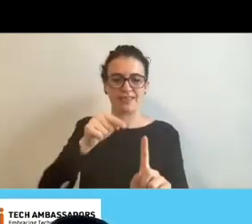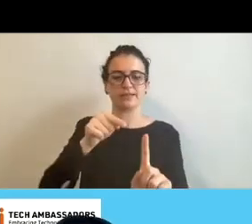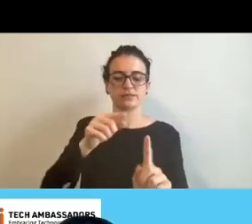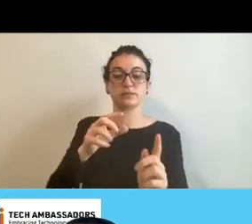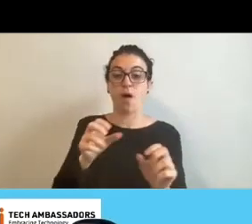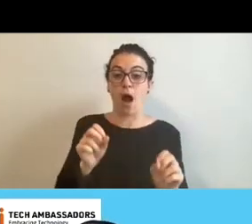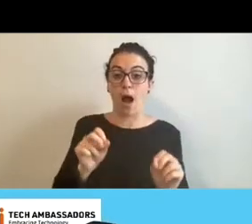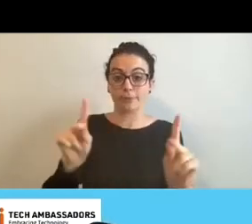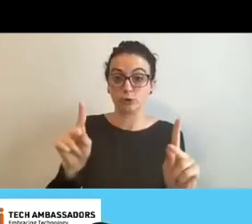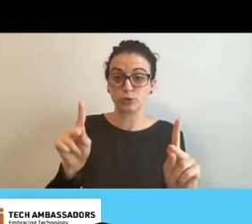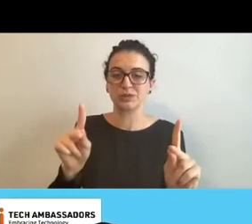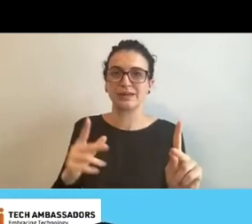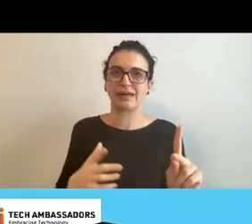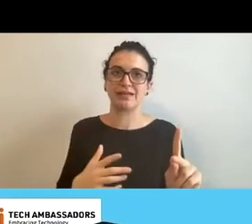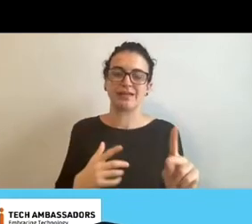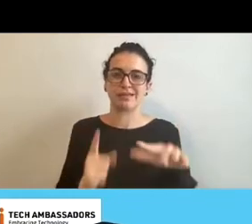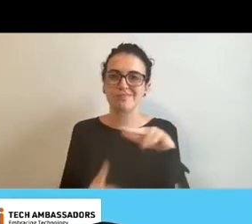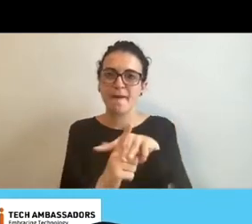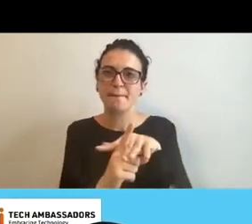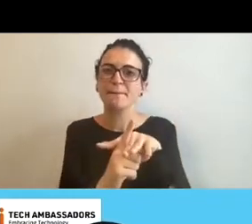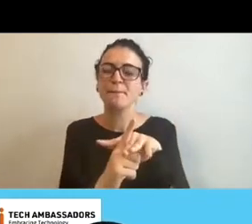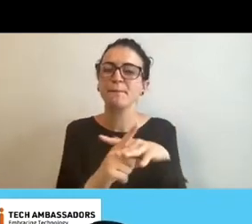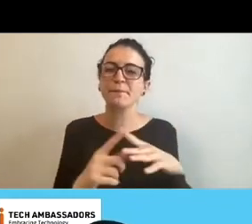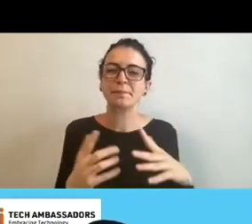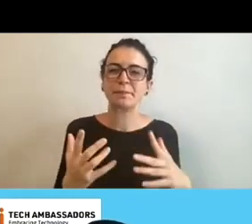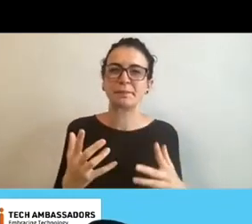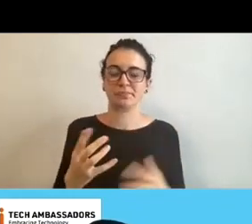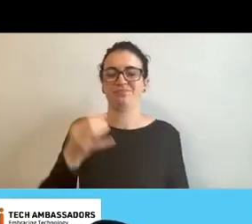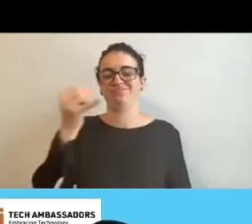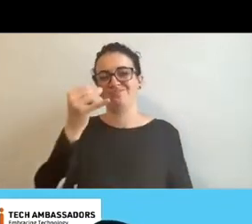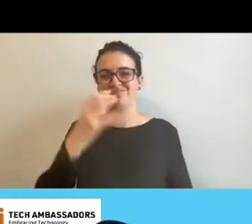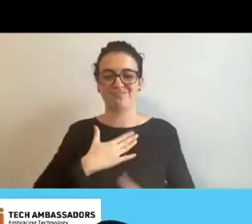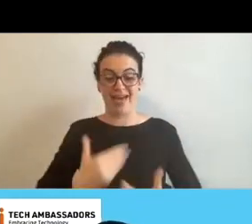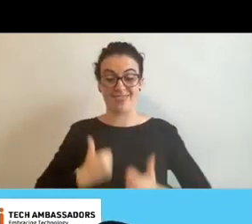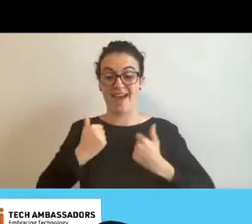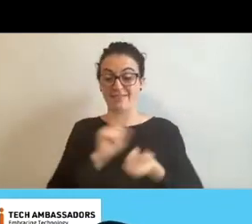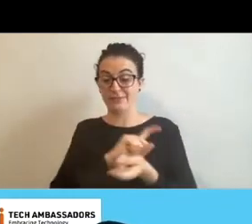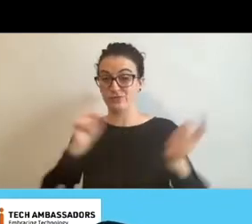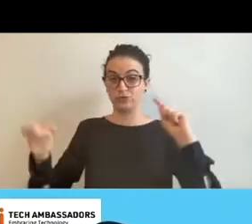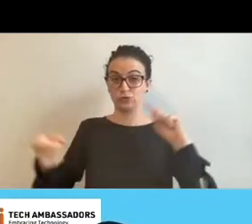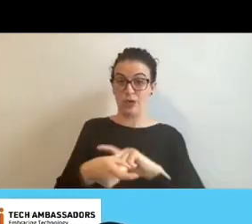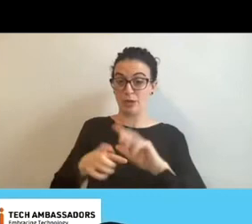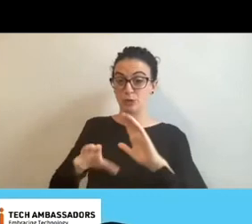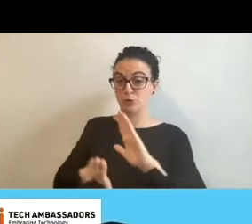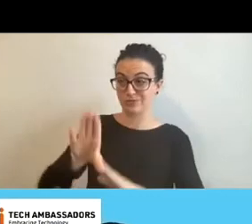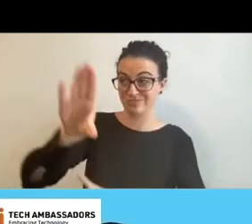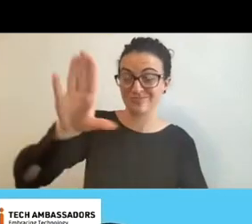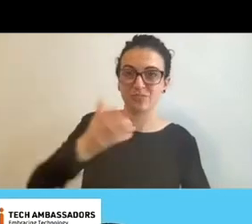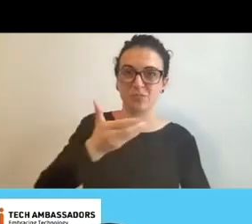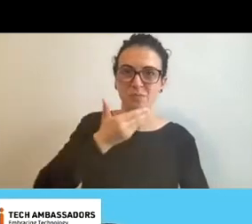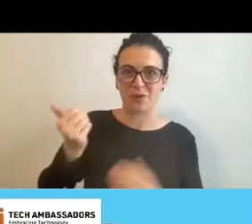like came up and just changed my life for the better. Because